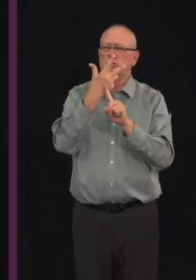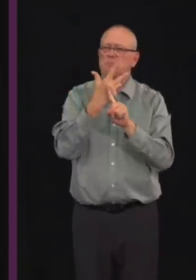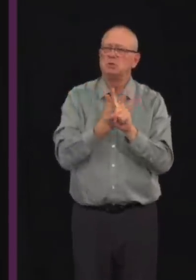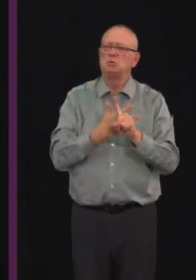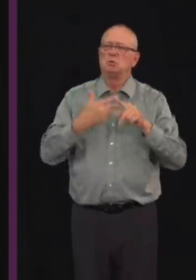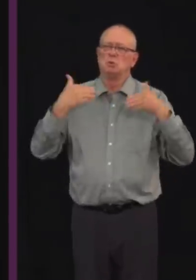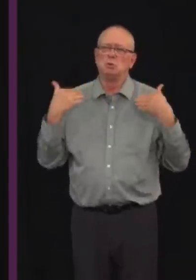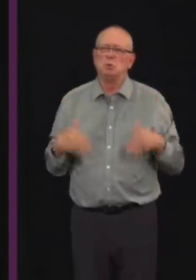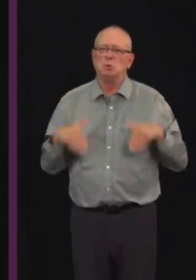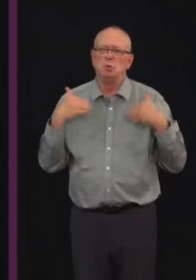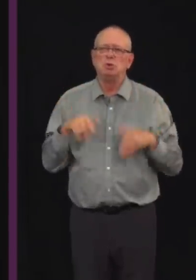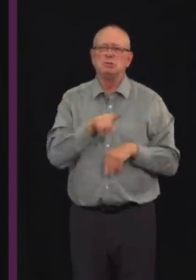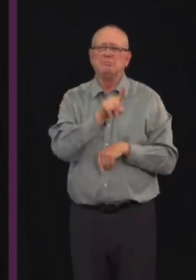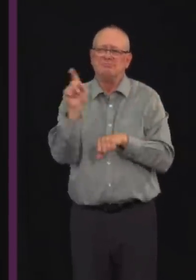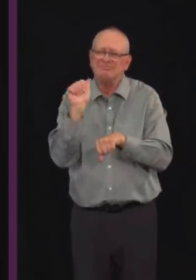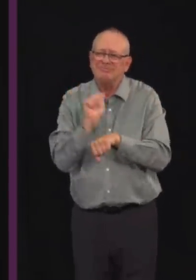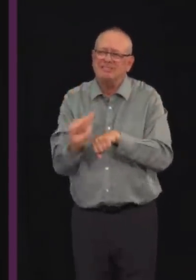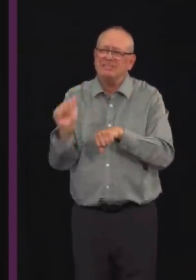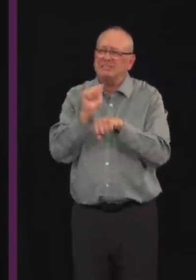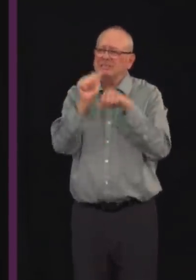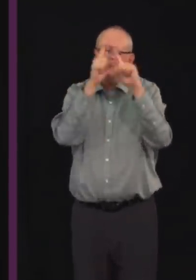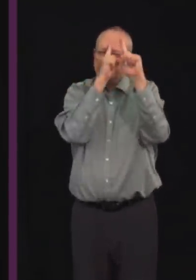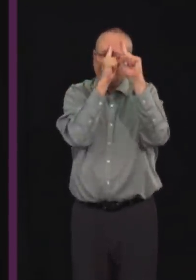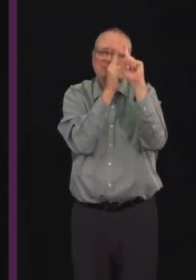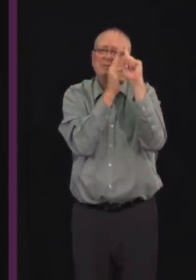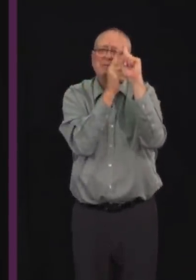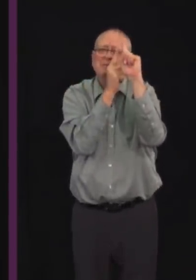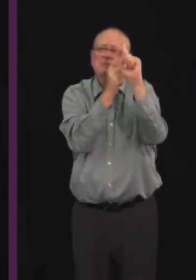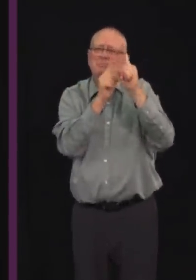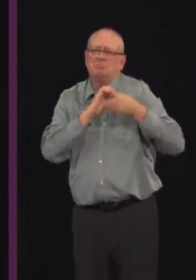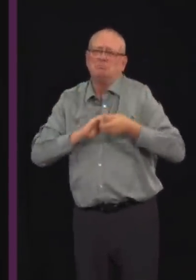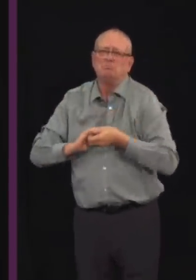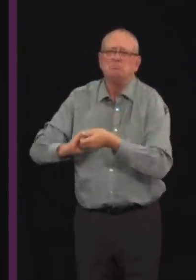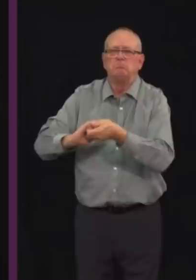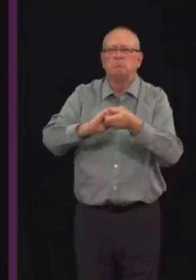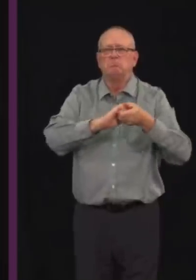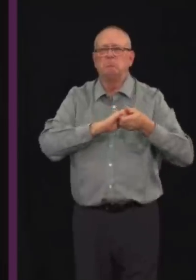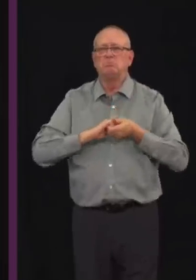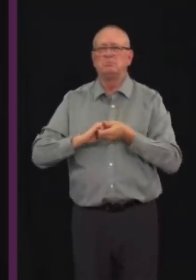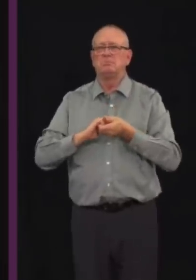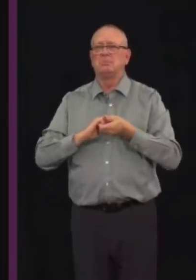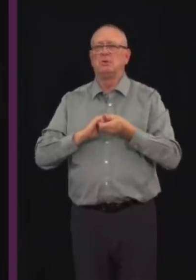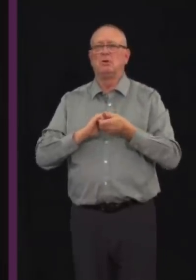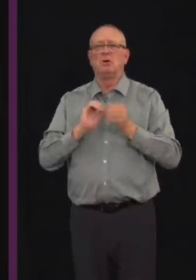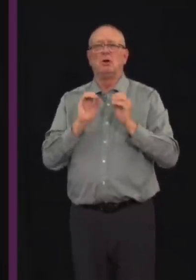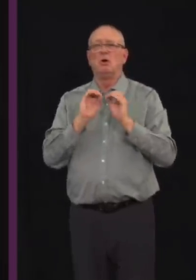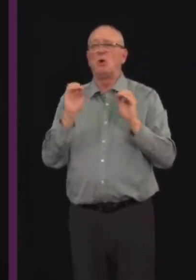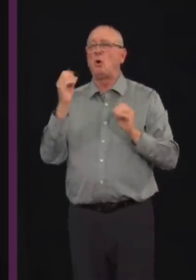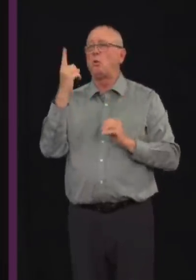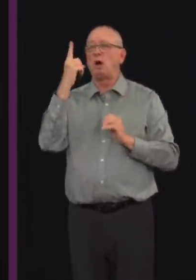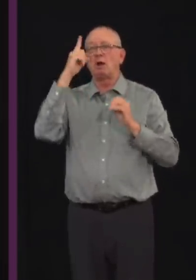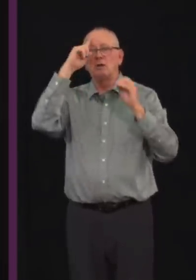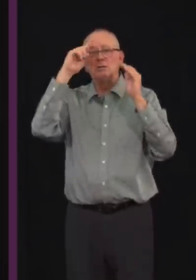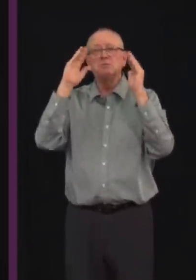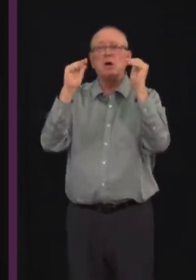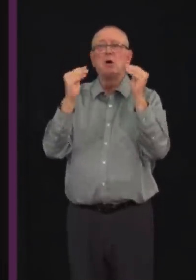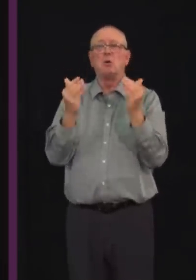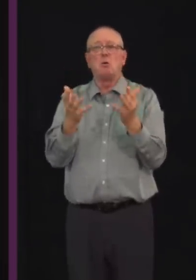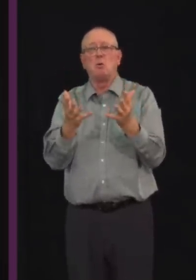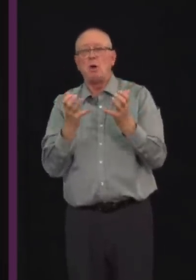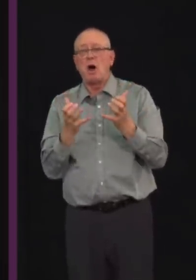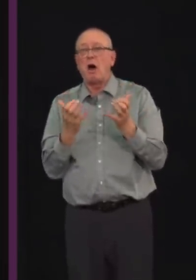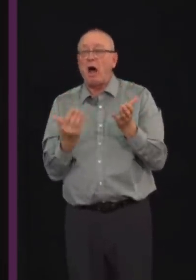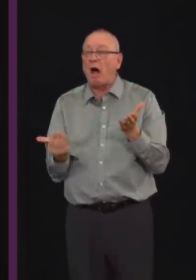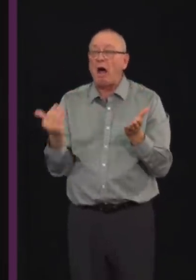experience that none of us wished for and that no one wants to repeat. We've shown resolve and responsibility at every